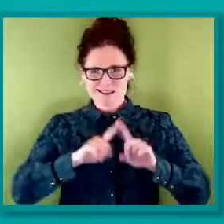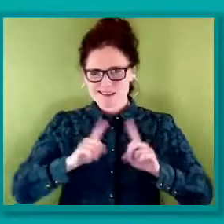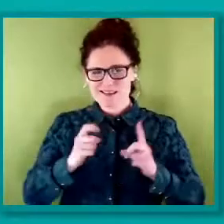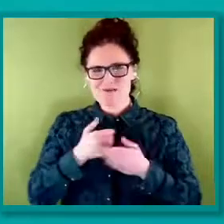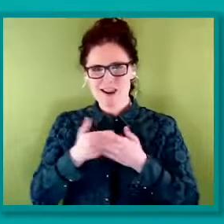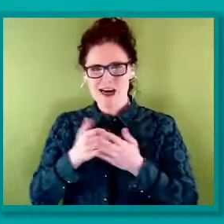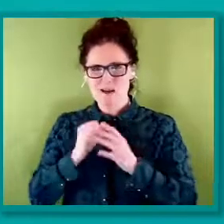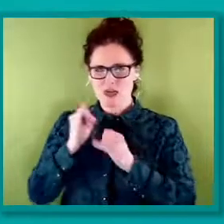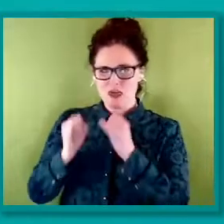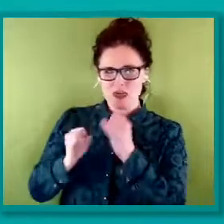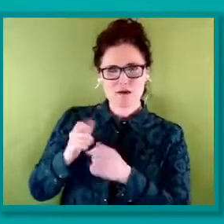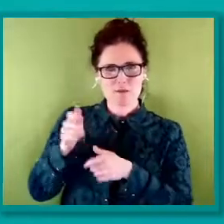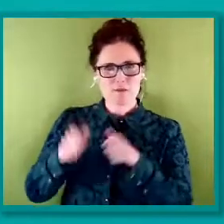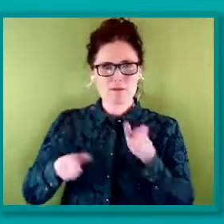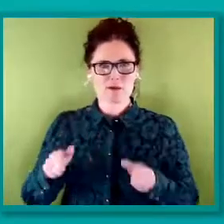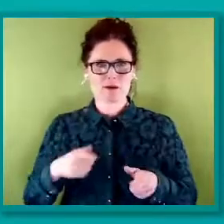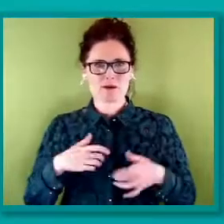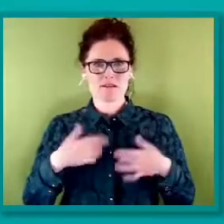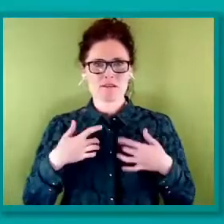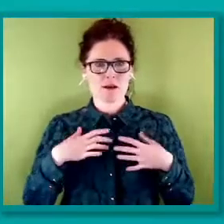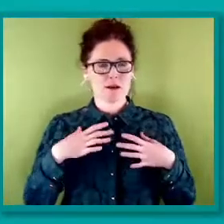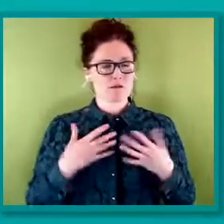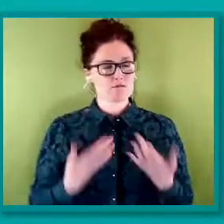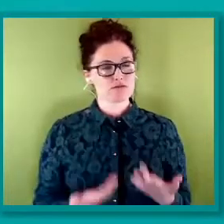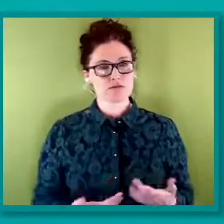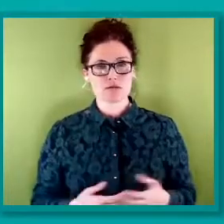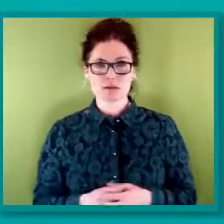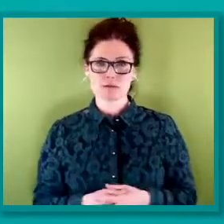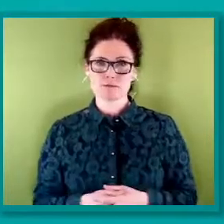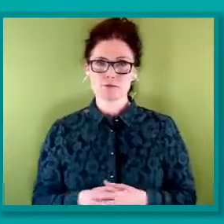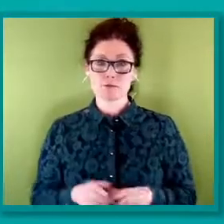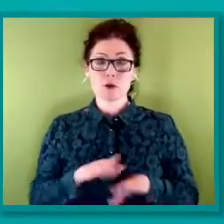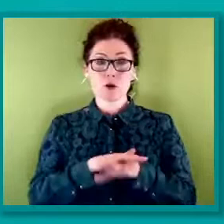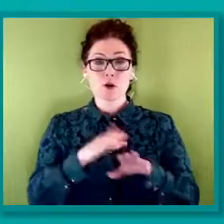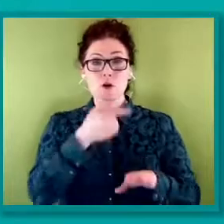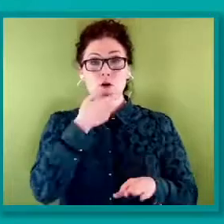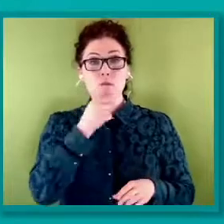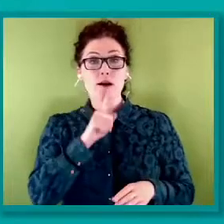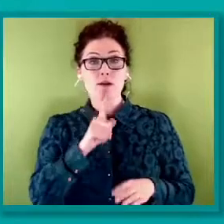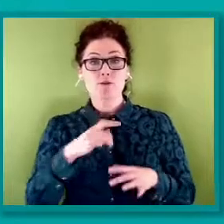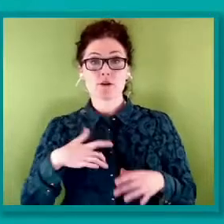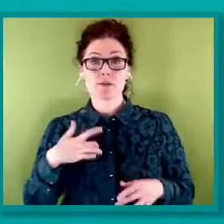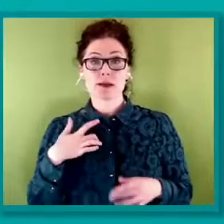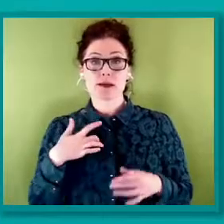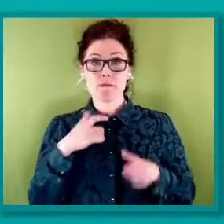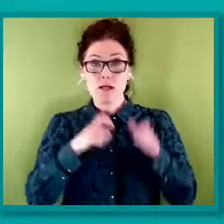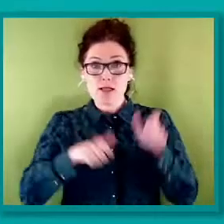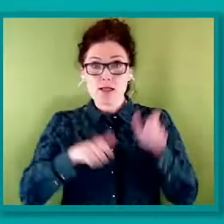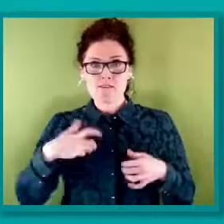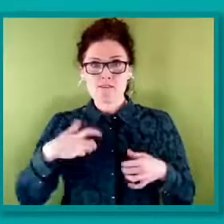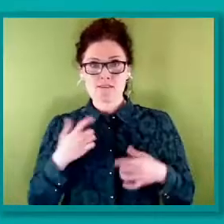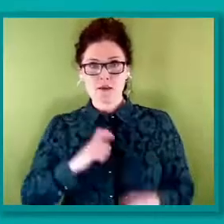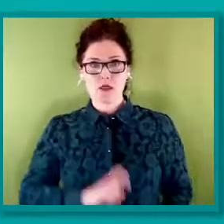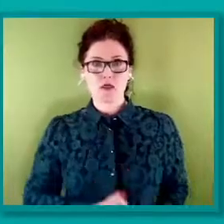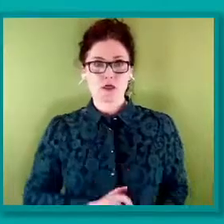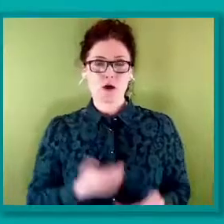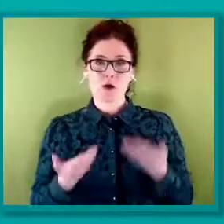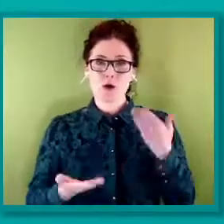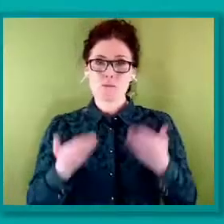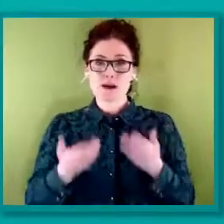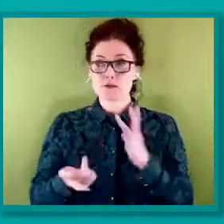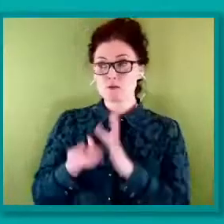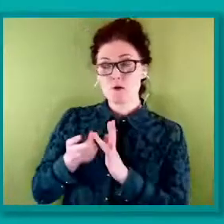people felt much less confident in reporting these incidents and seeking support than other LGBT plus workers.